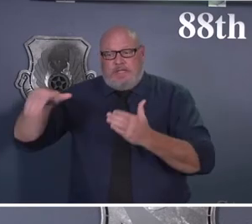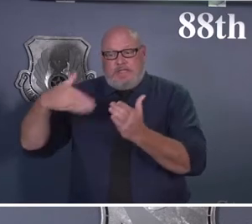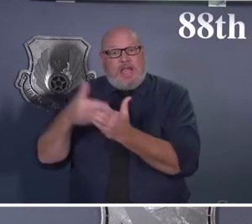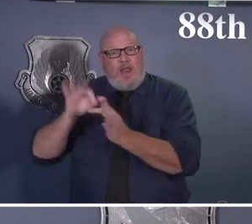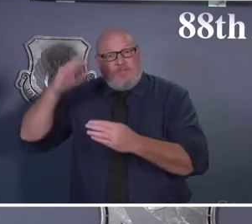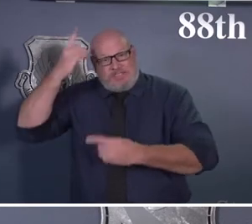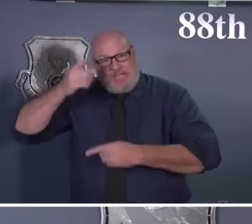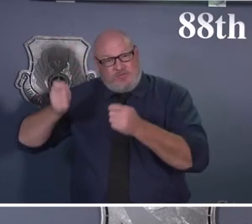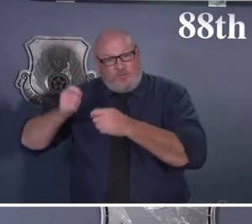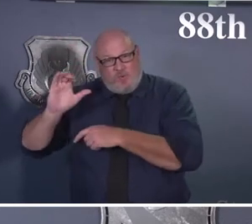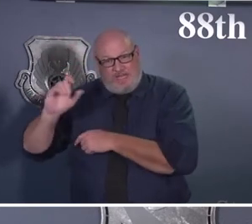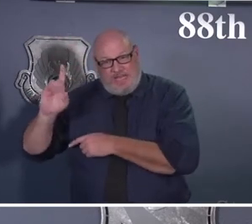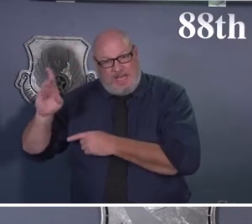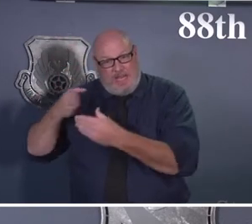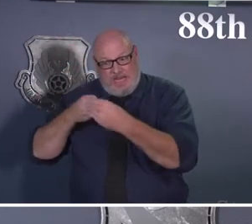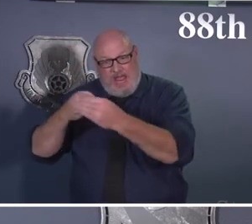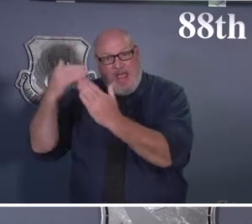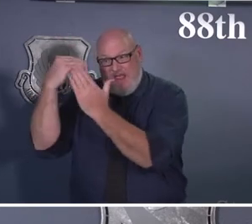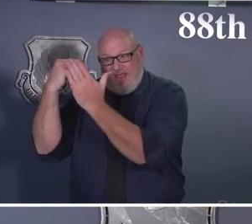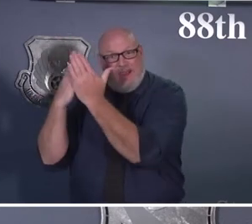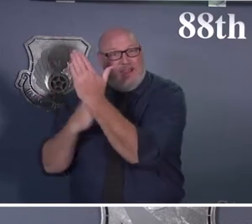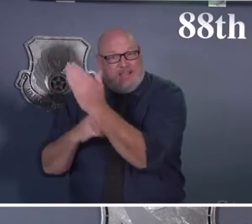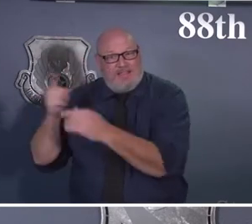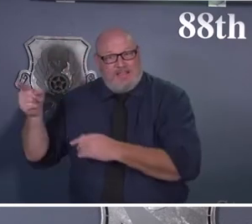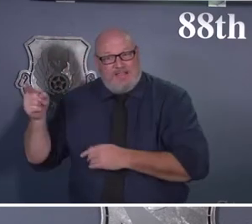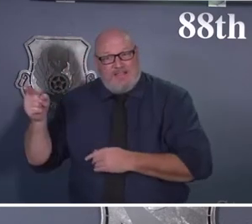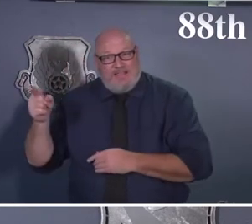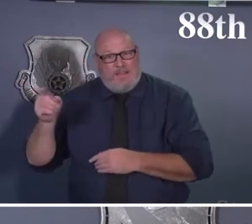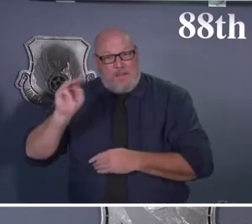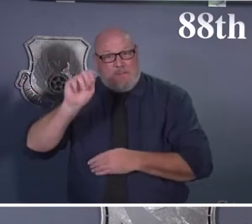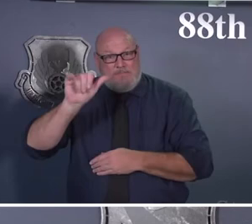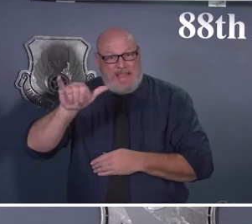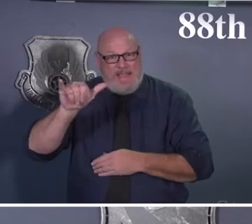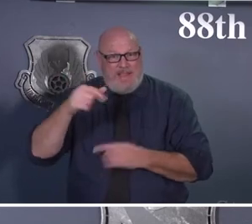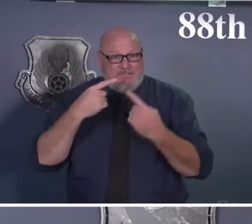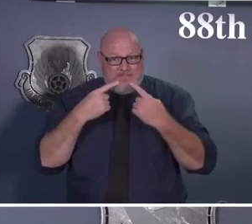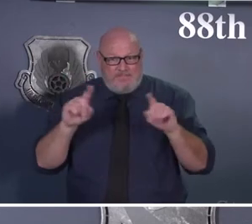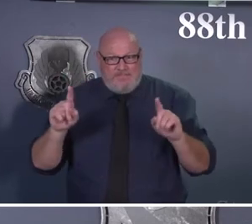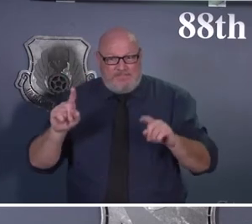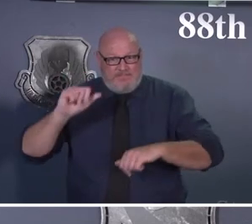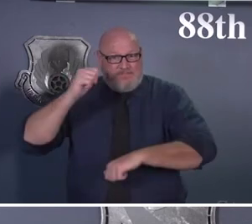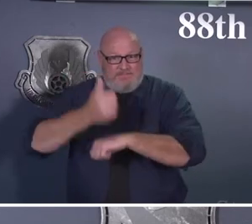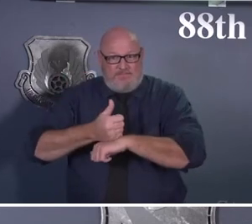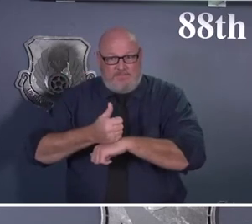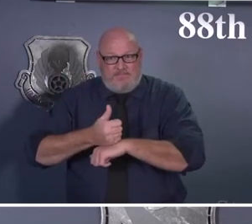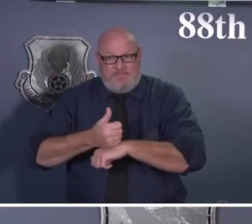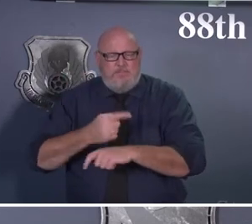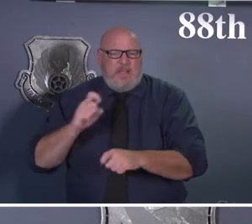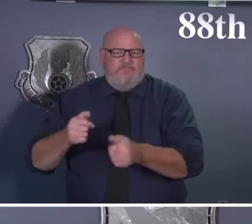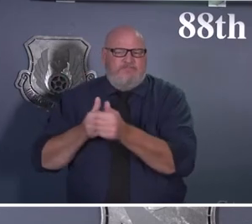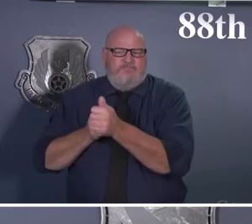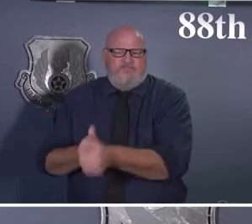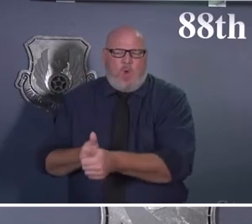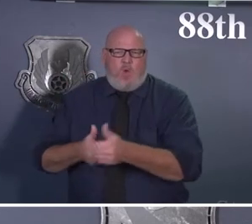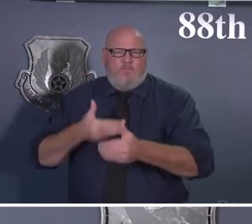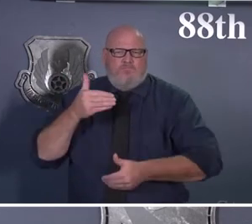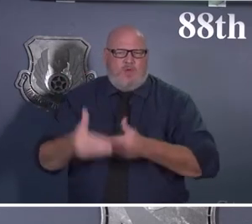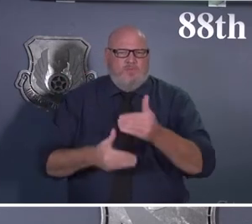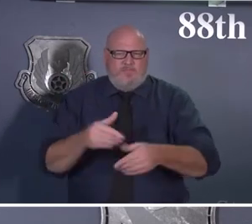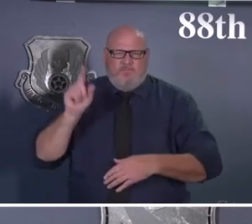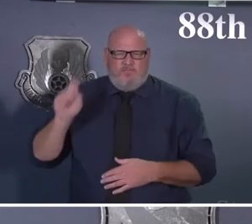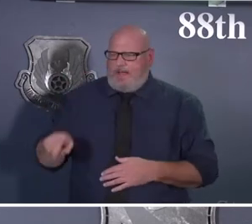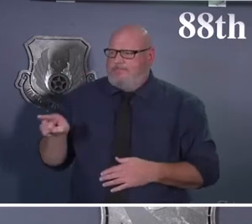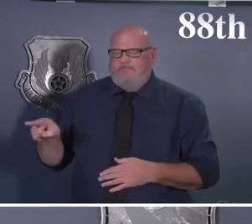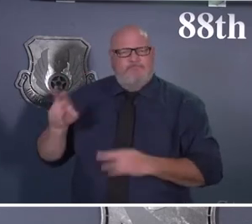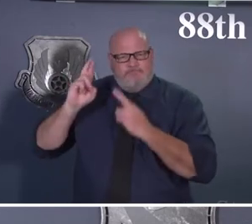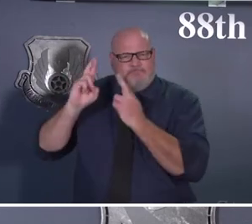recognize the situation has evolved. And we continue to engage senior leadership to make sure that we continue to keep that question on the front burner, right?